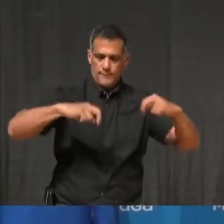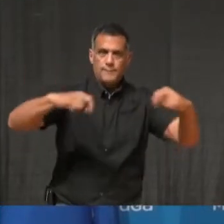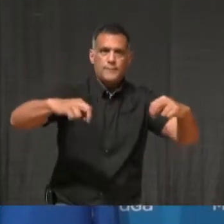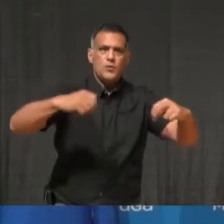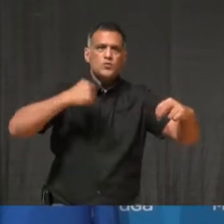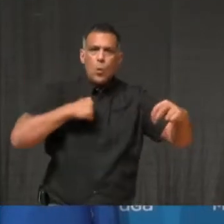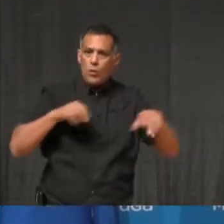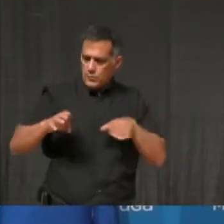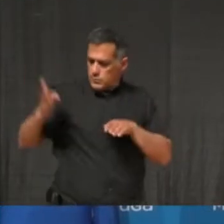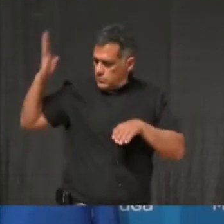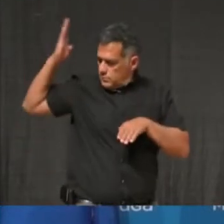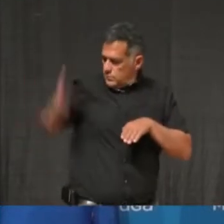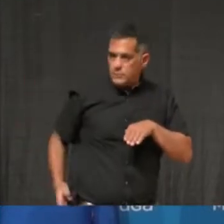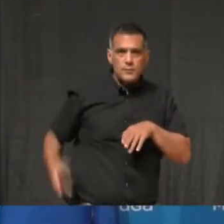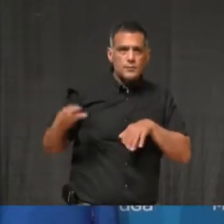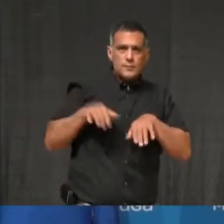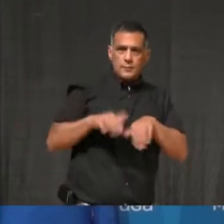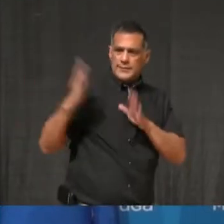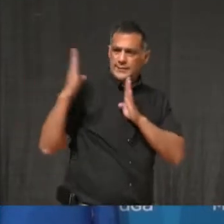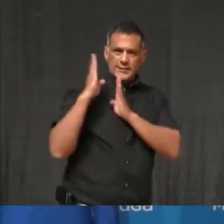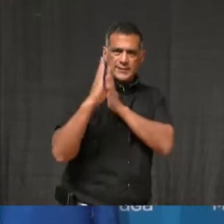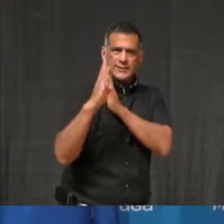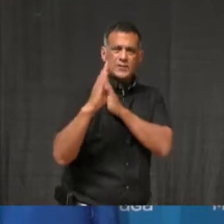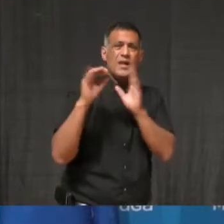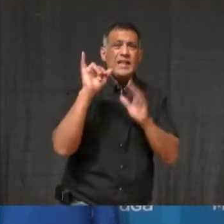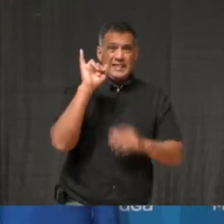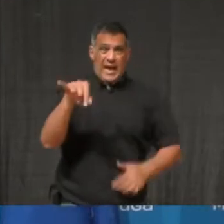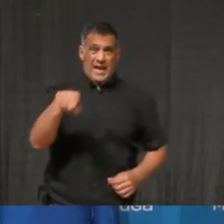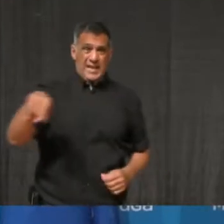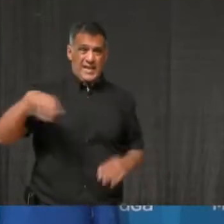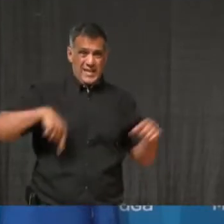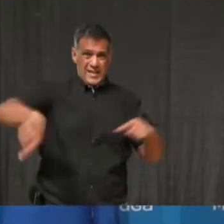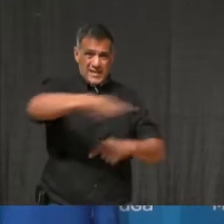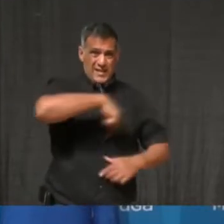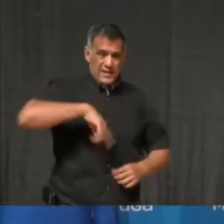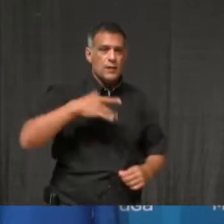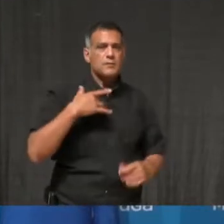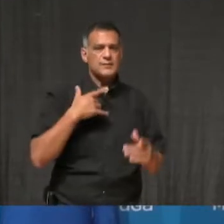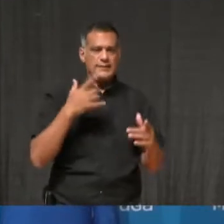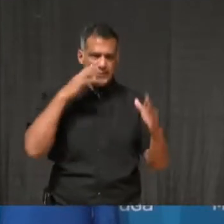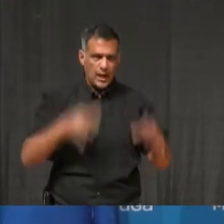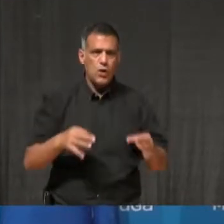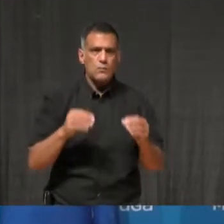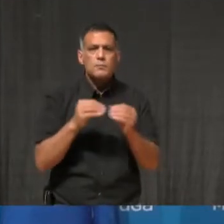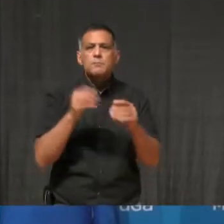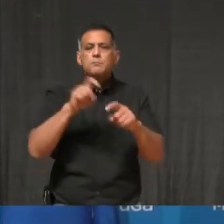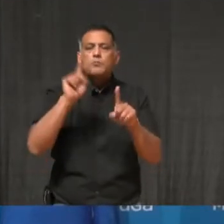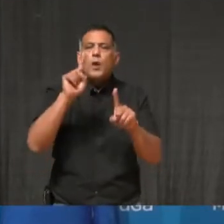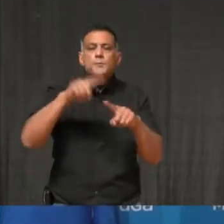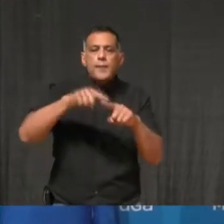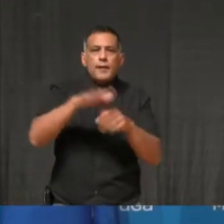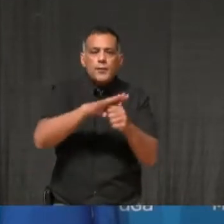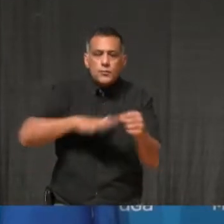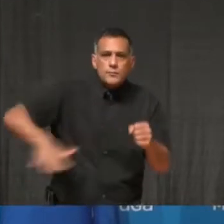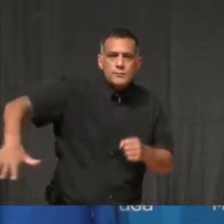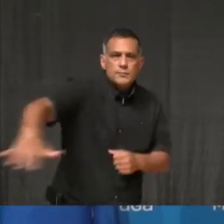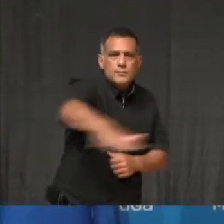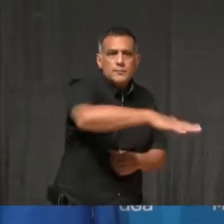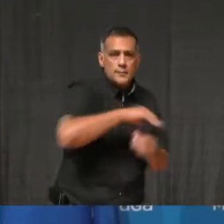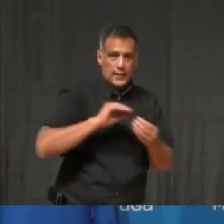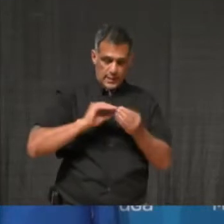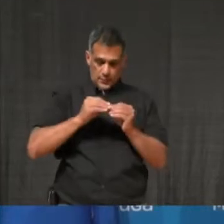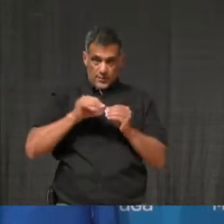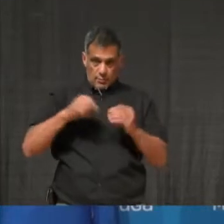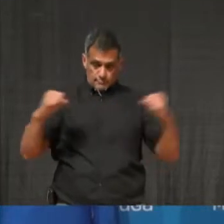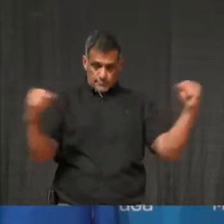decisions be driven by local data that speak to our unique circumstances here in Mississauga, here in Peel, local